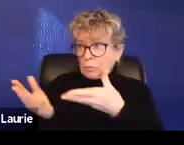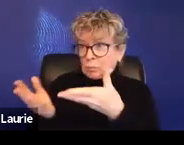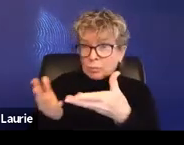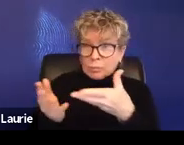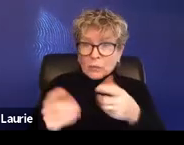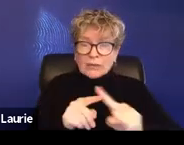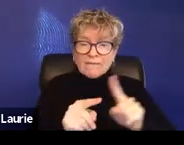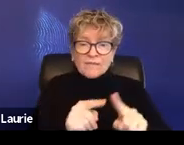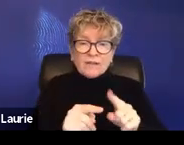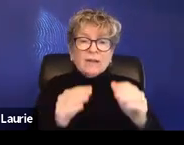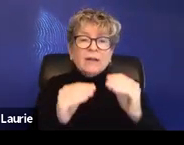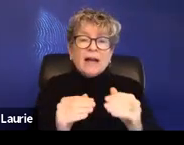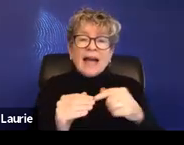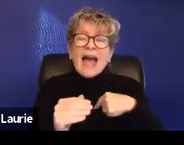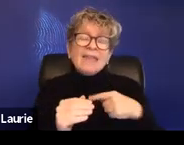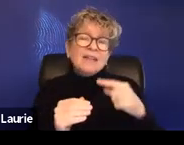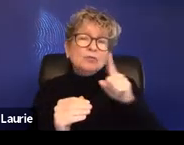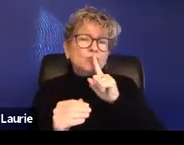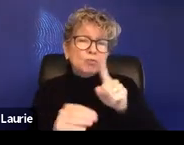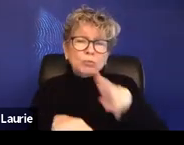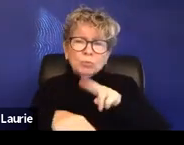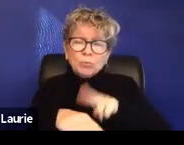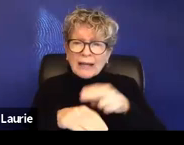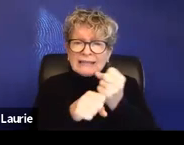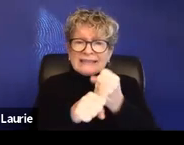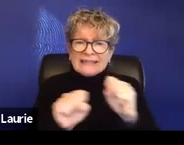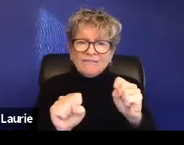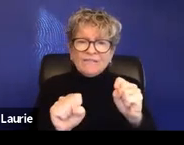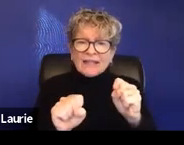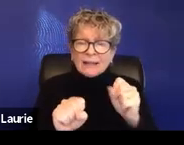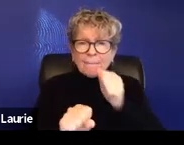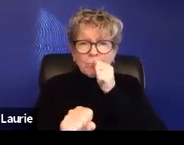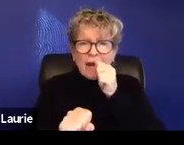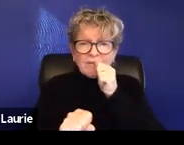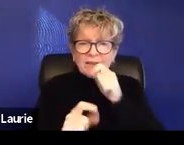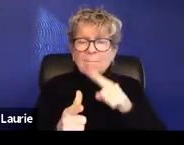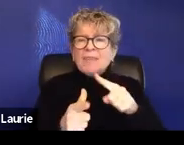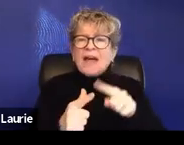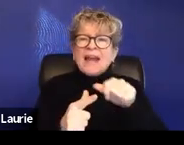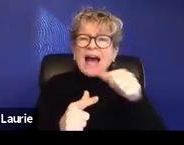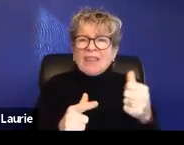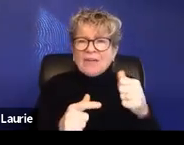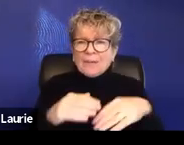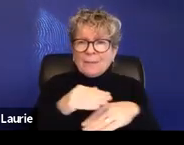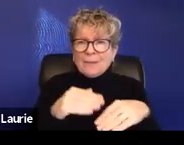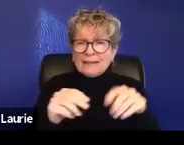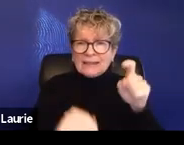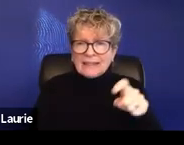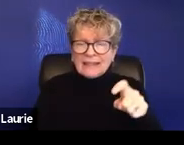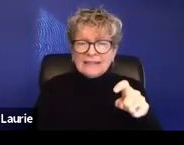and considering all the basic needs. I didn't put it on here. I always, always encourage advocates,